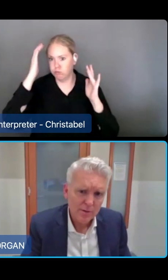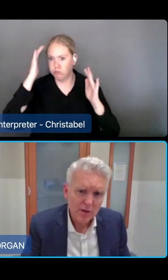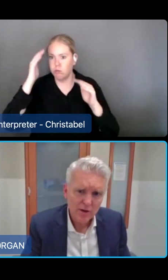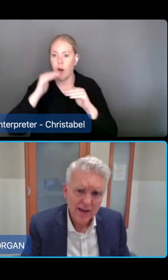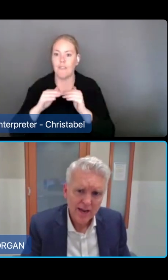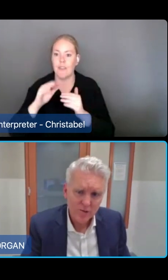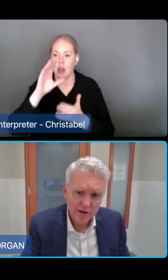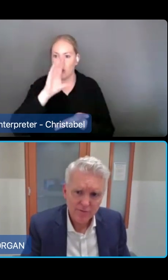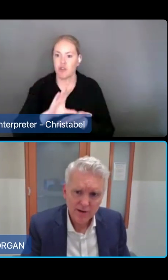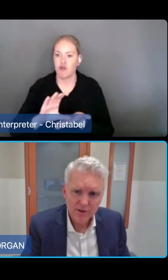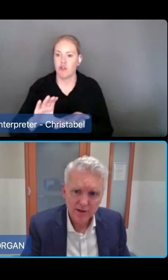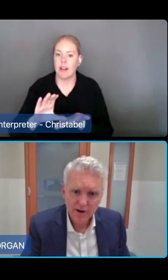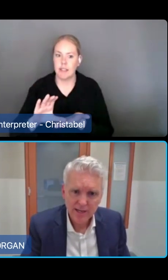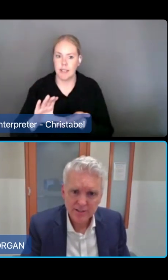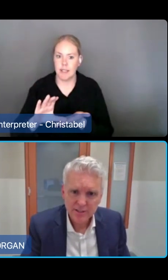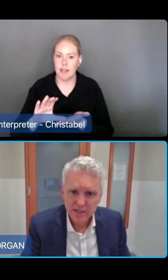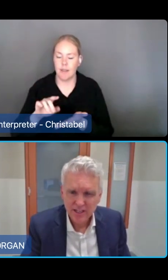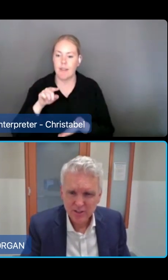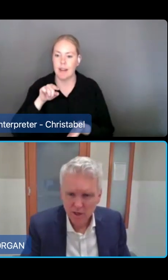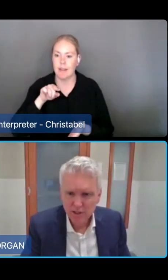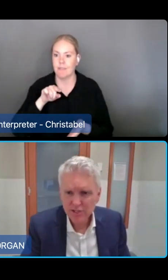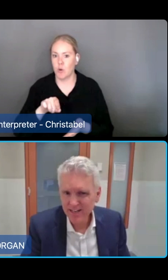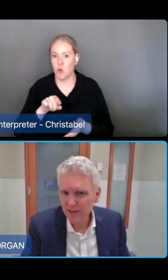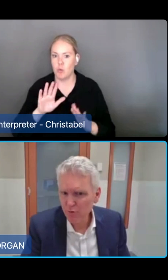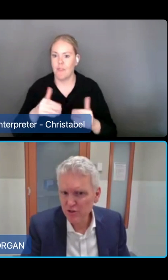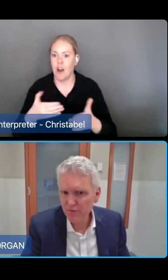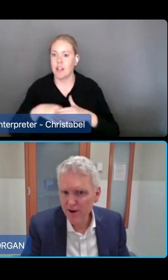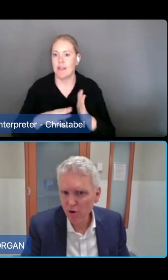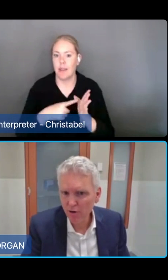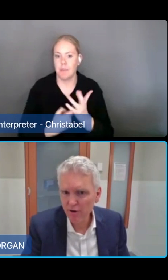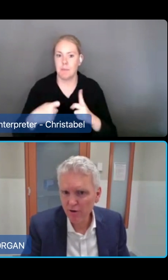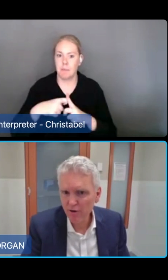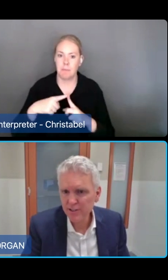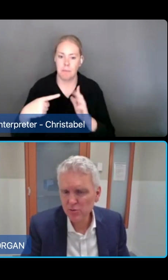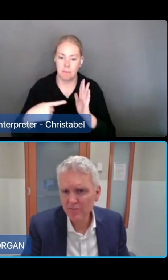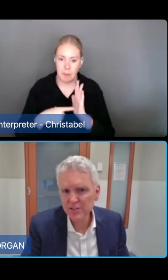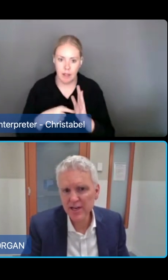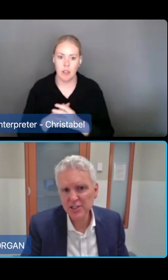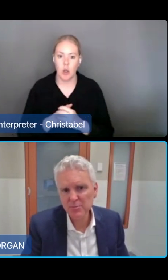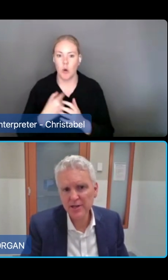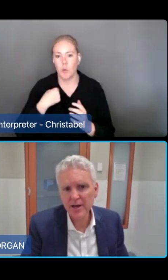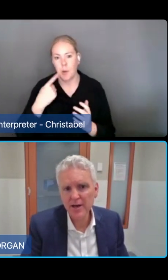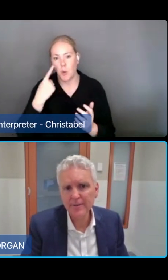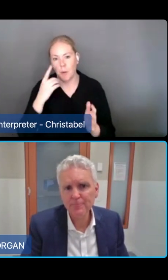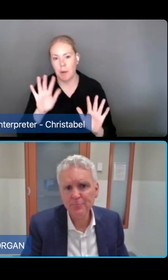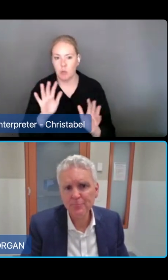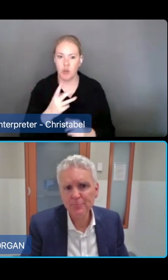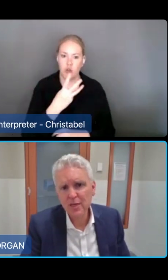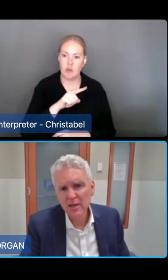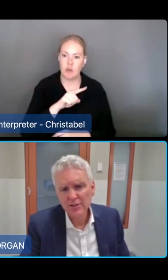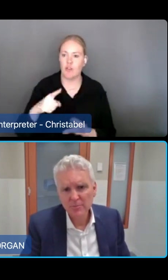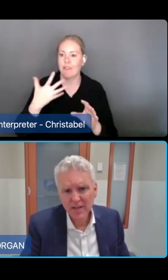We'd be looking at three to five year grants as well as retaining some provision for ad hoc grants as we have in the CHSP today.